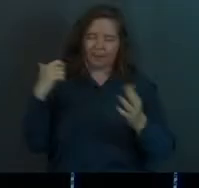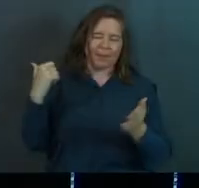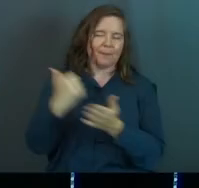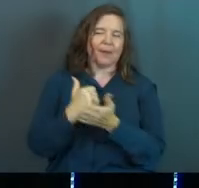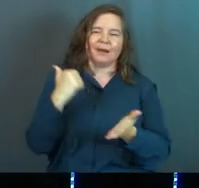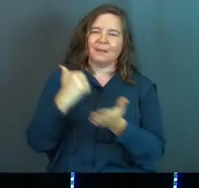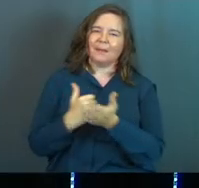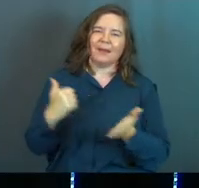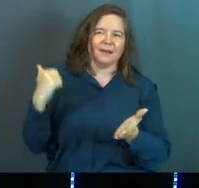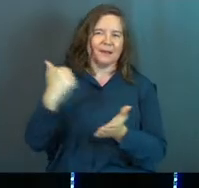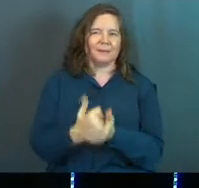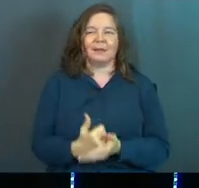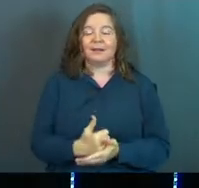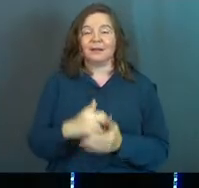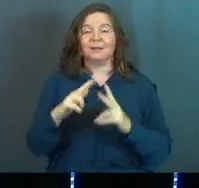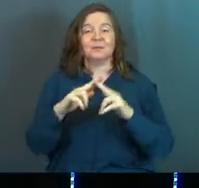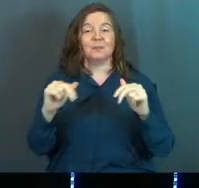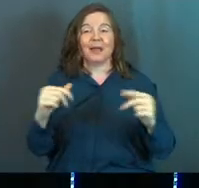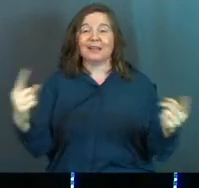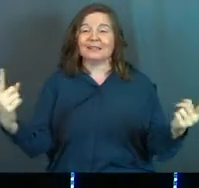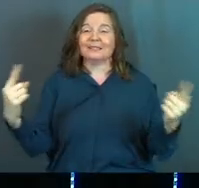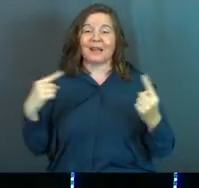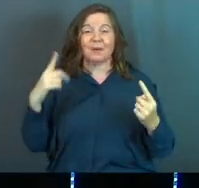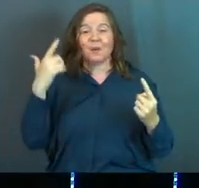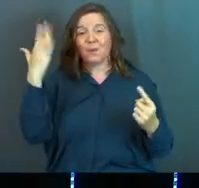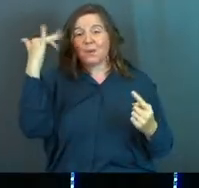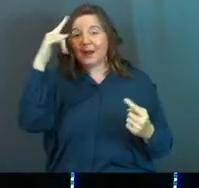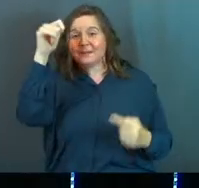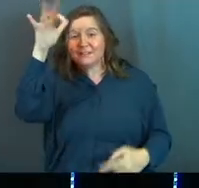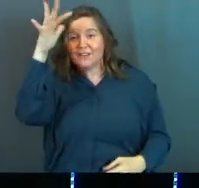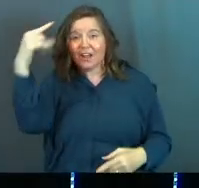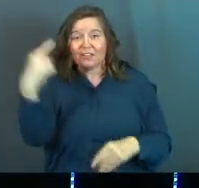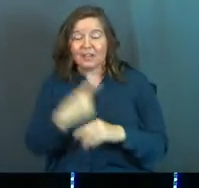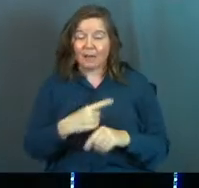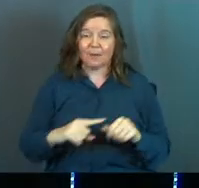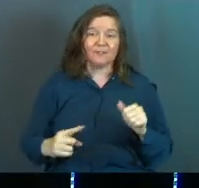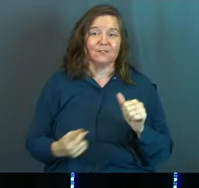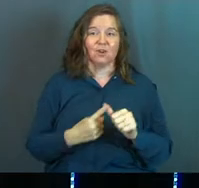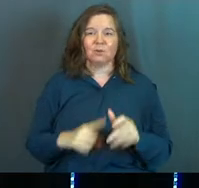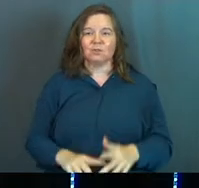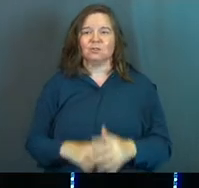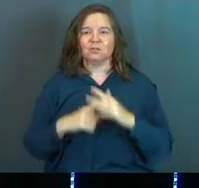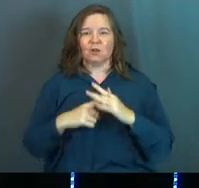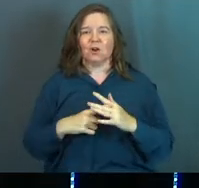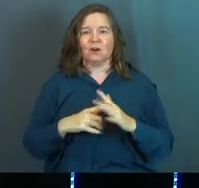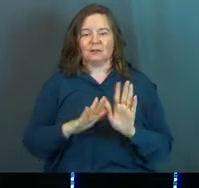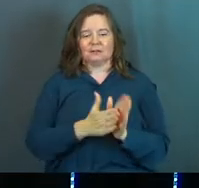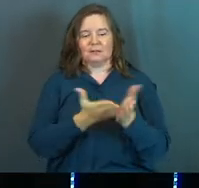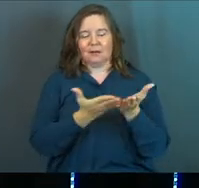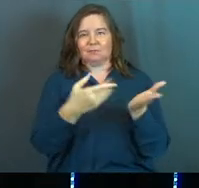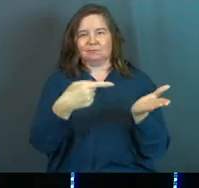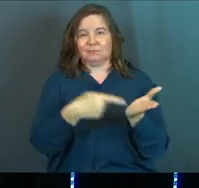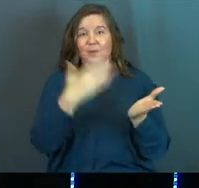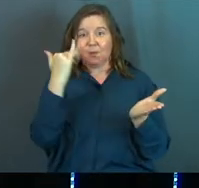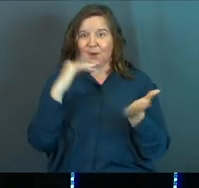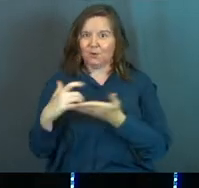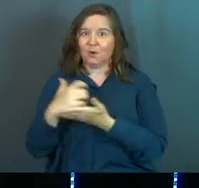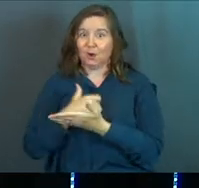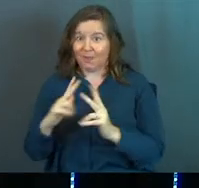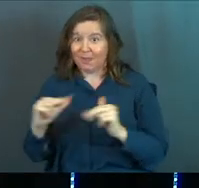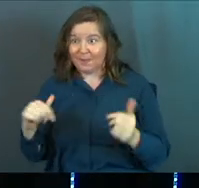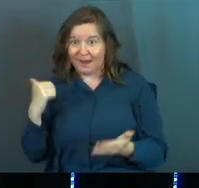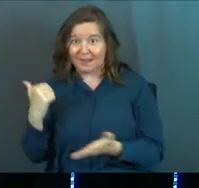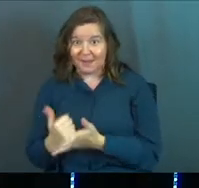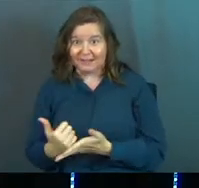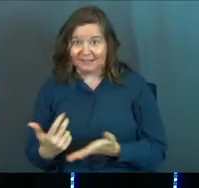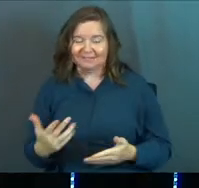Amen, amen, amen. So bacon is coming because it's Father's Day, but first we're going to get started in God's Word because you're going to earn that bacon.